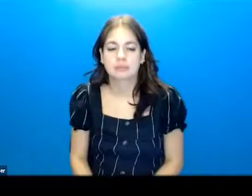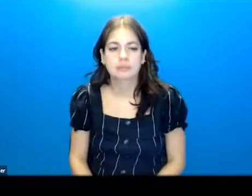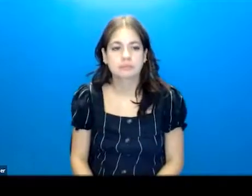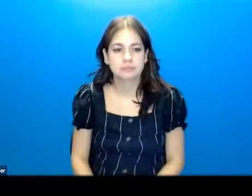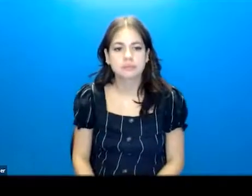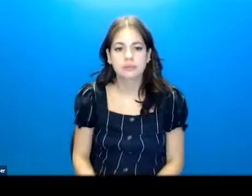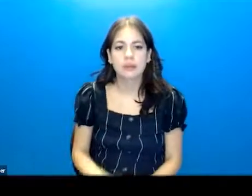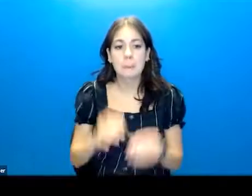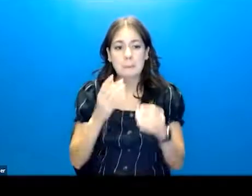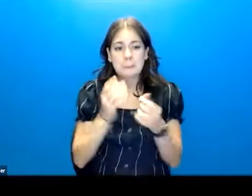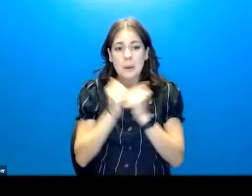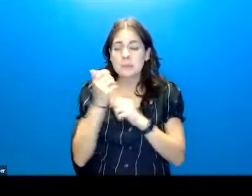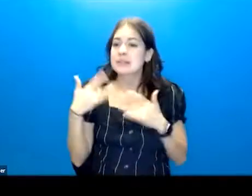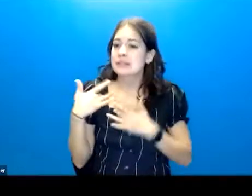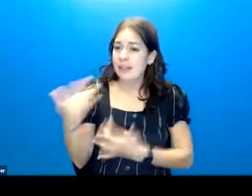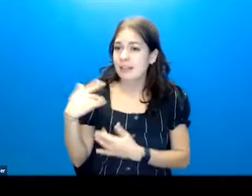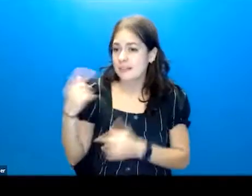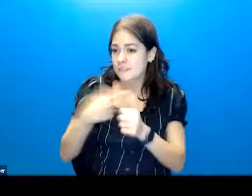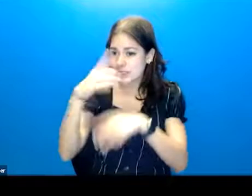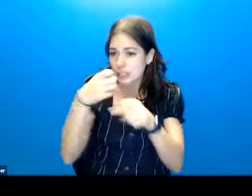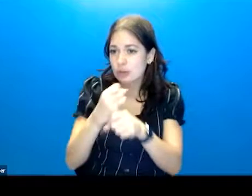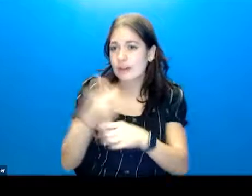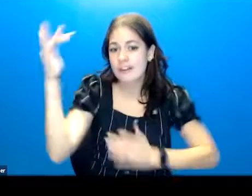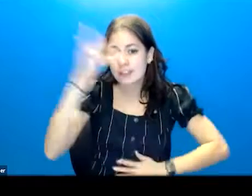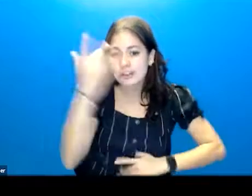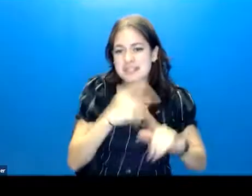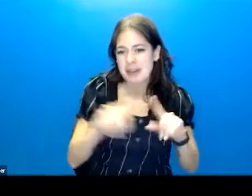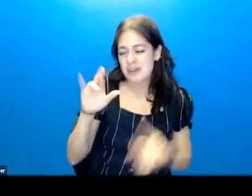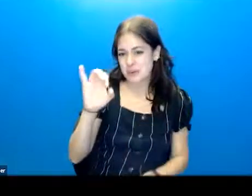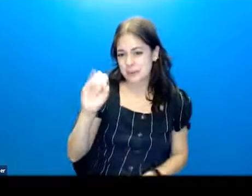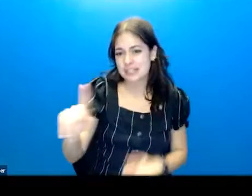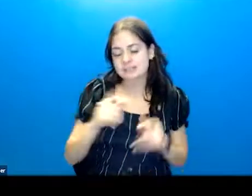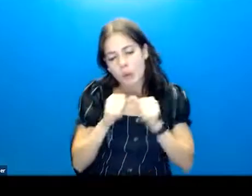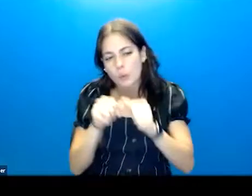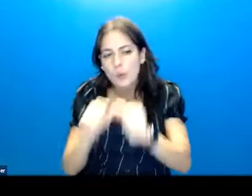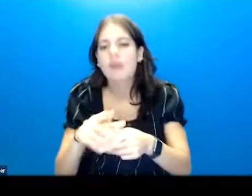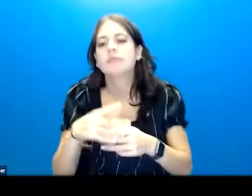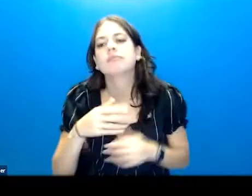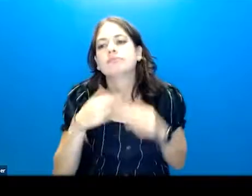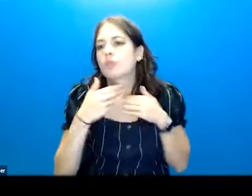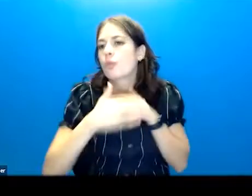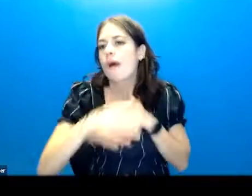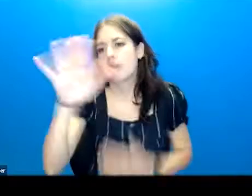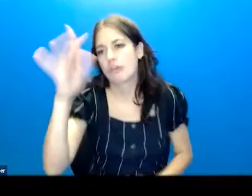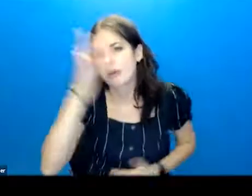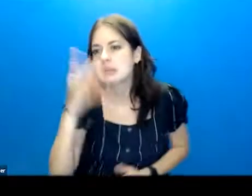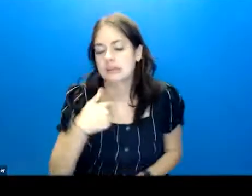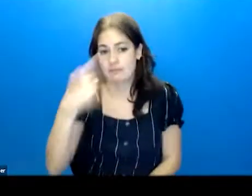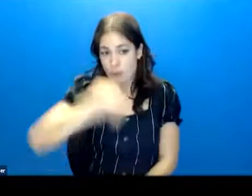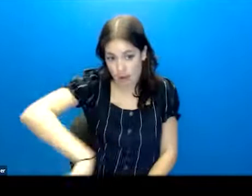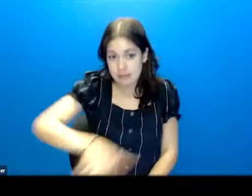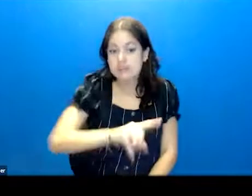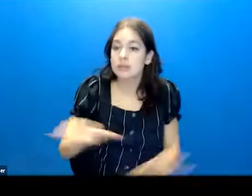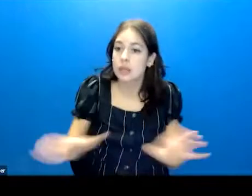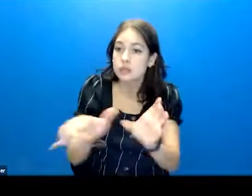It's most likely in the first year of illness, but risk is ongoing throughout the course of illness. So for those of us who do